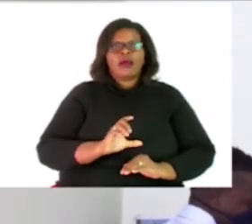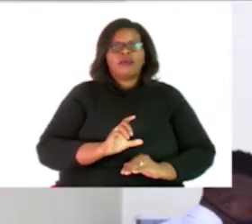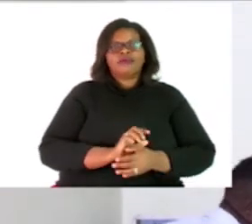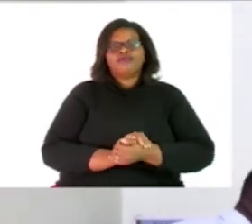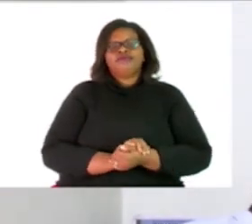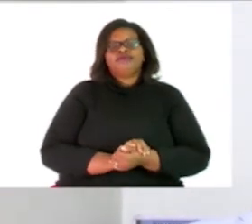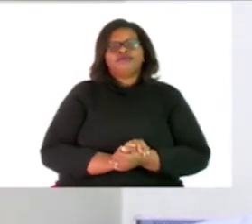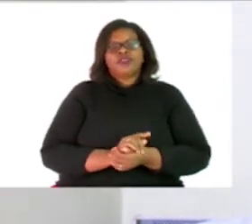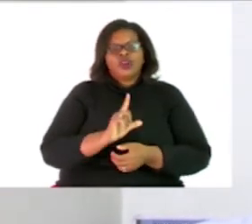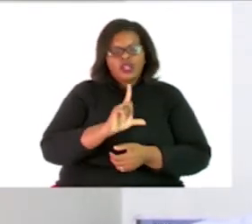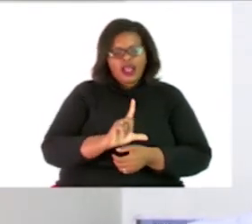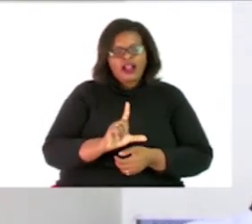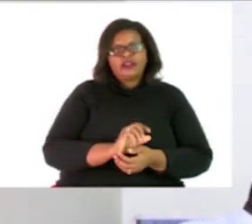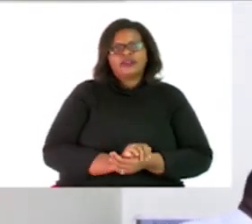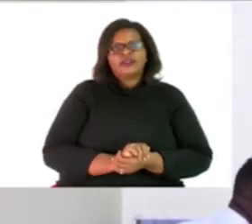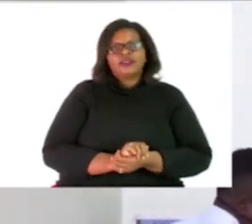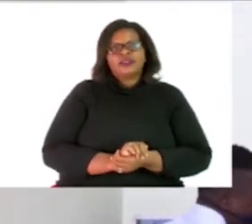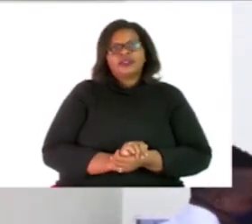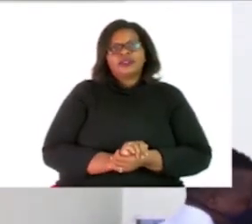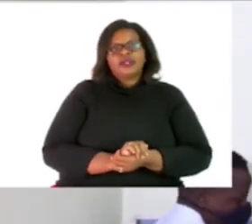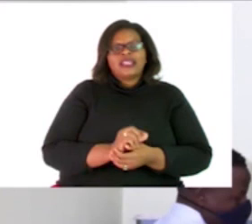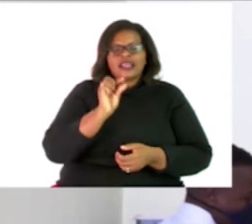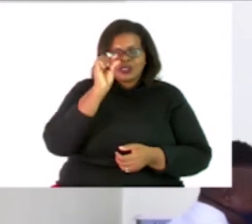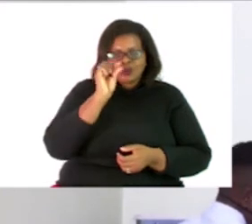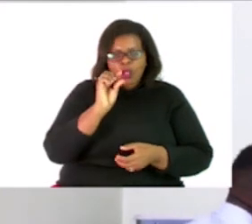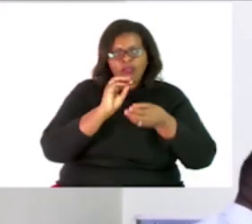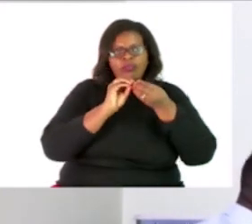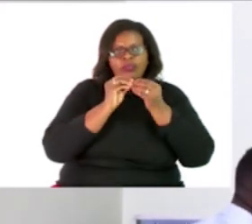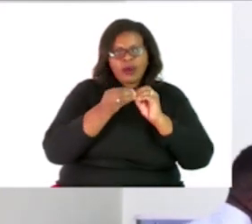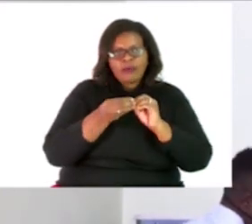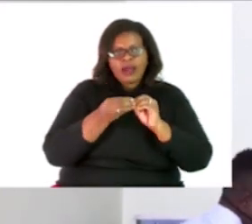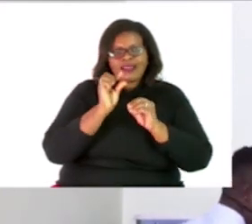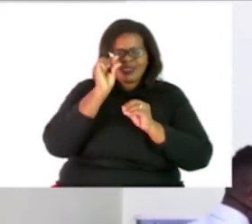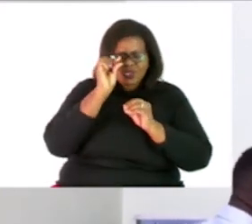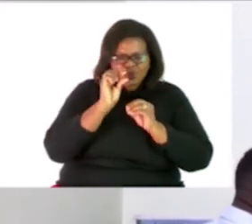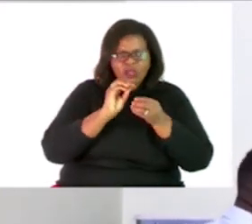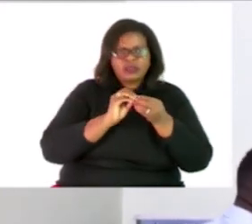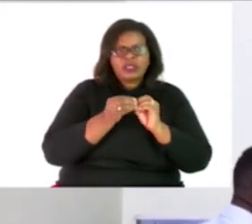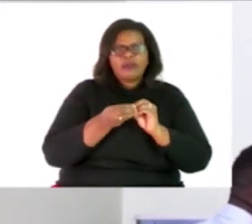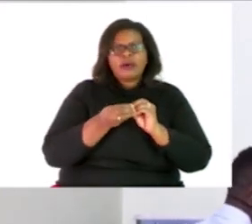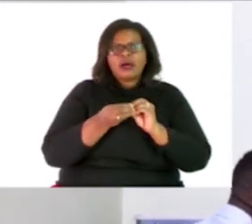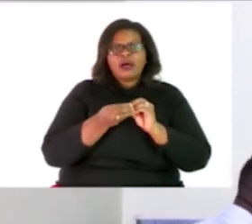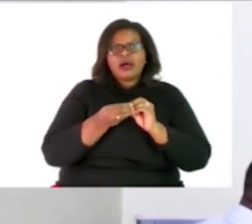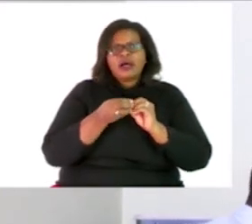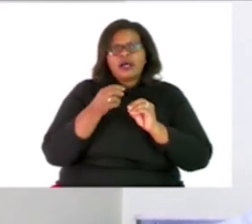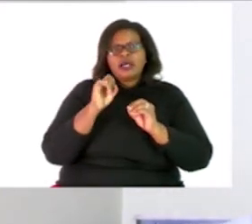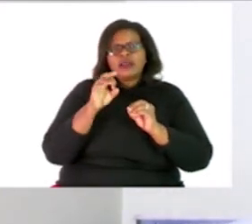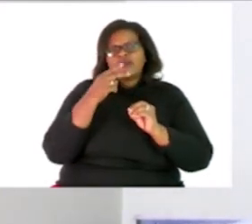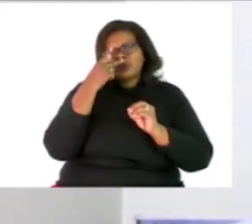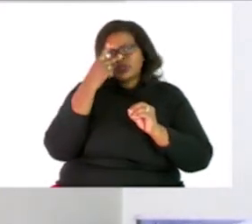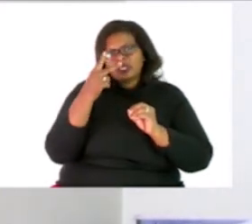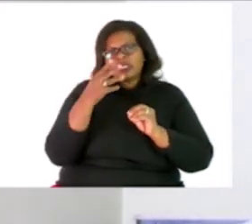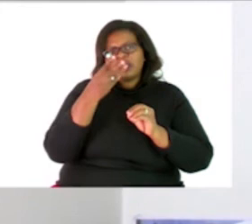lowest The lowest is a pickup The lowest is a pickup So if you look at 6,